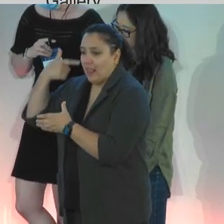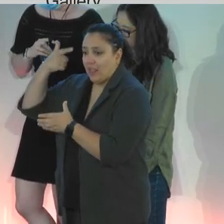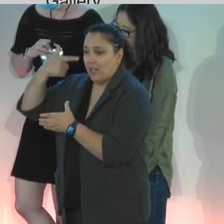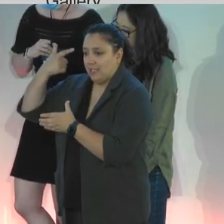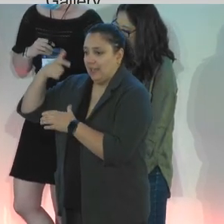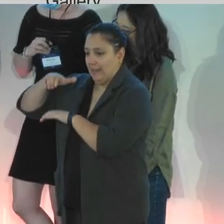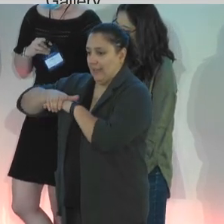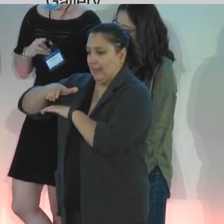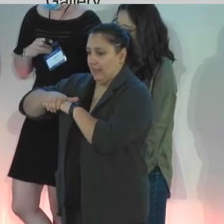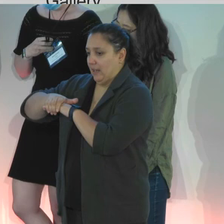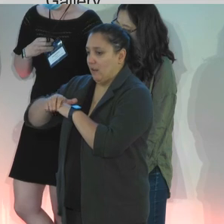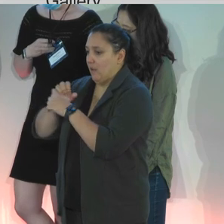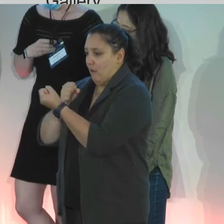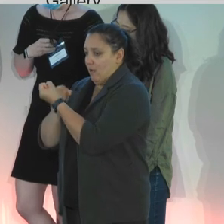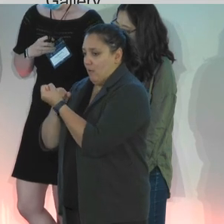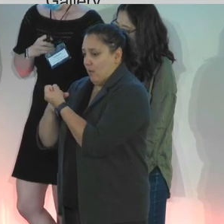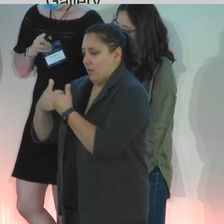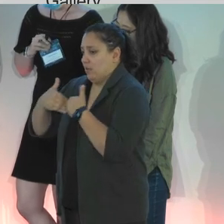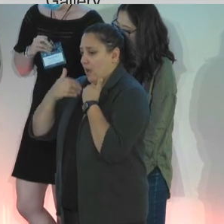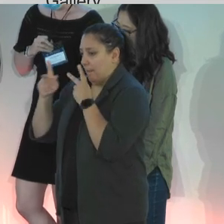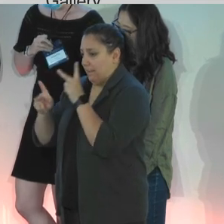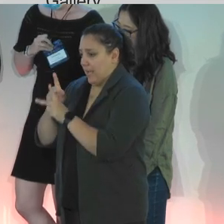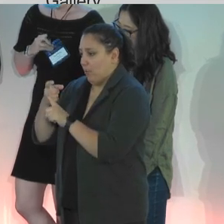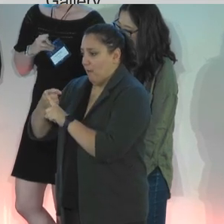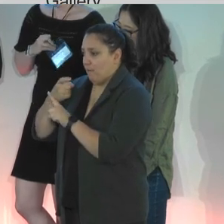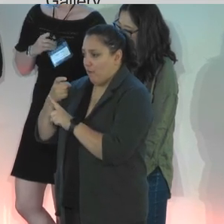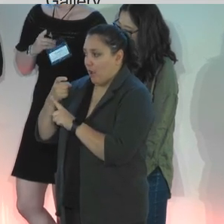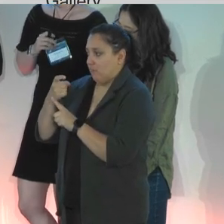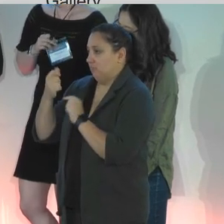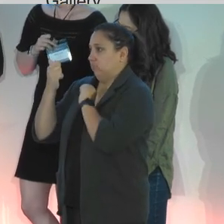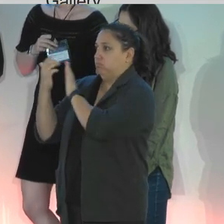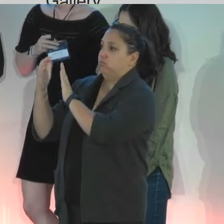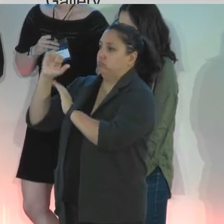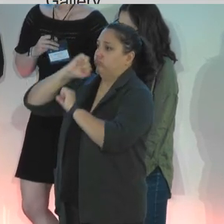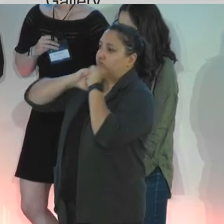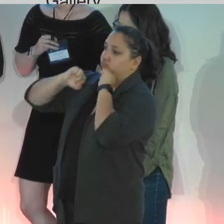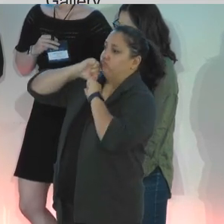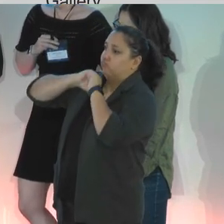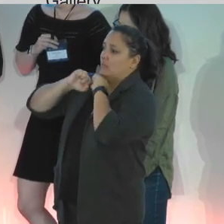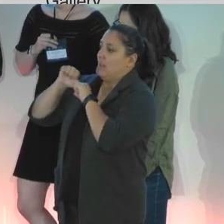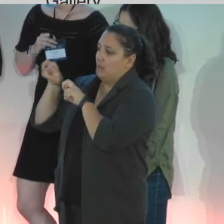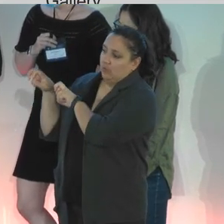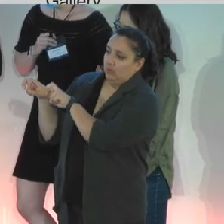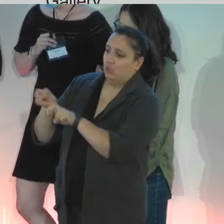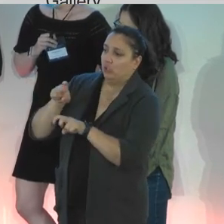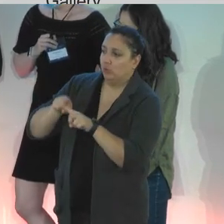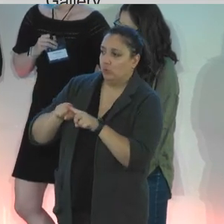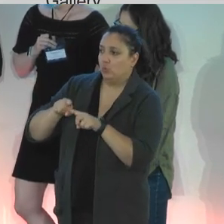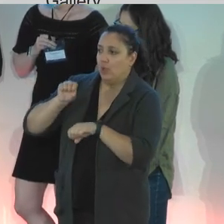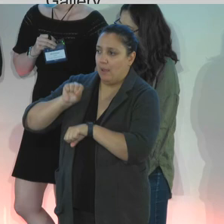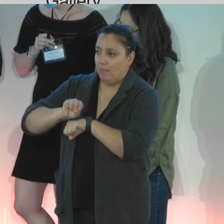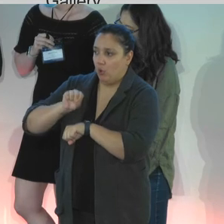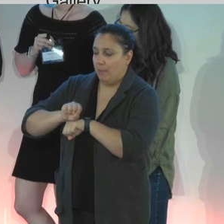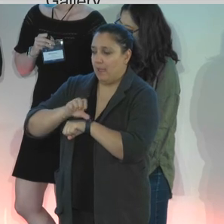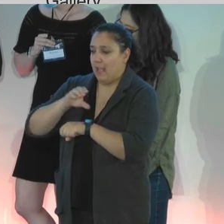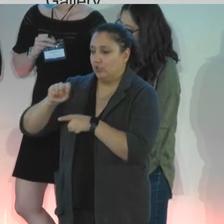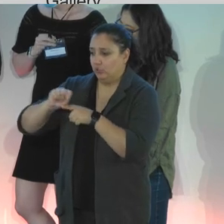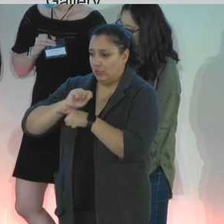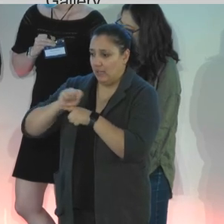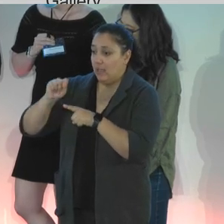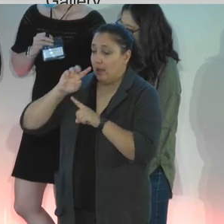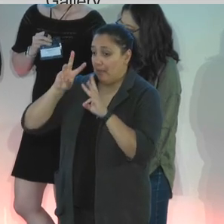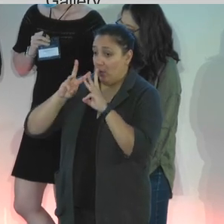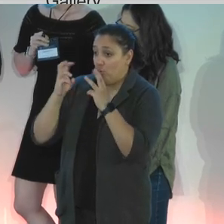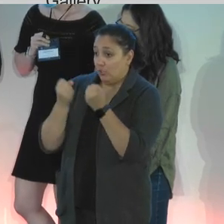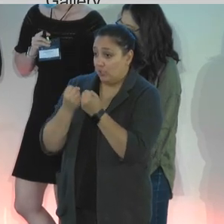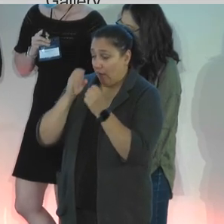basically supporting young people who face great adversities into employment, education, and training. My workshop is going to